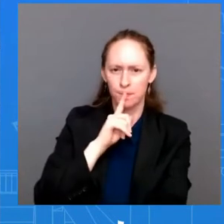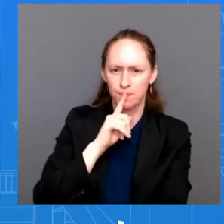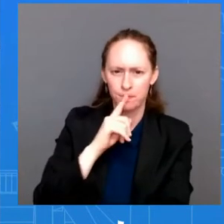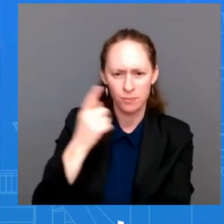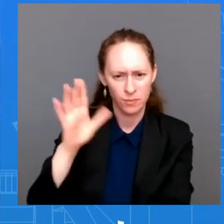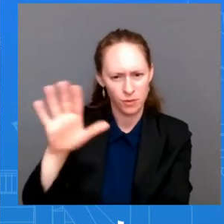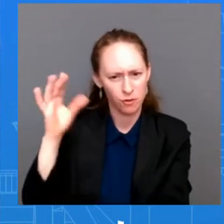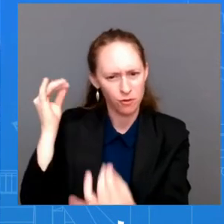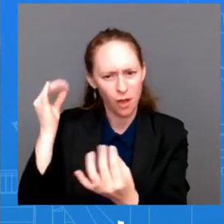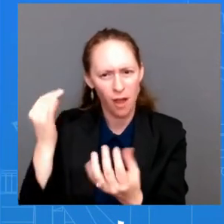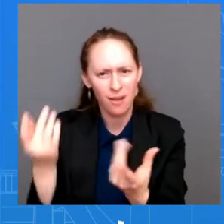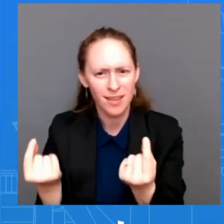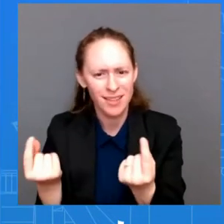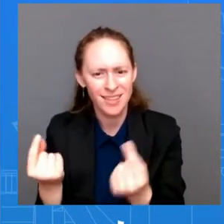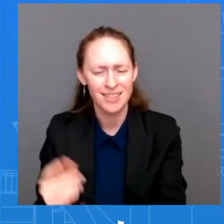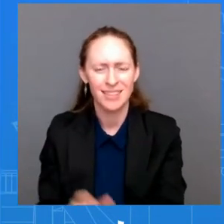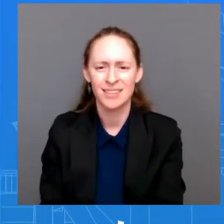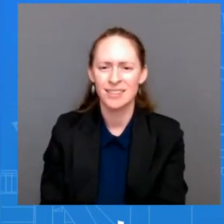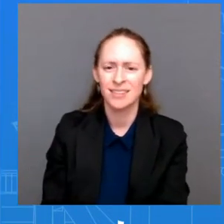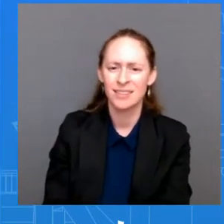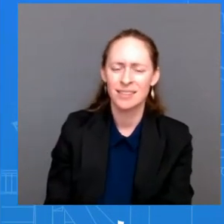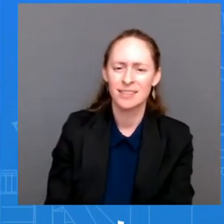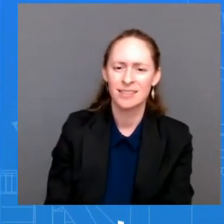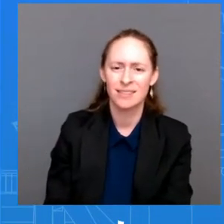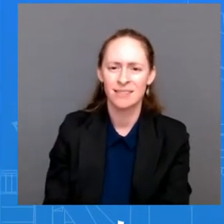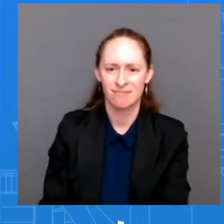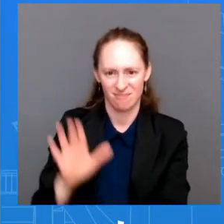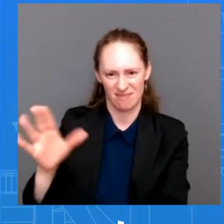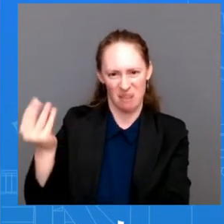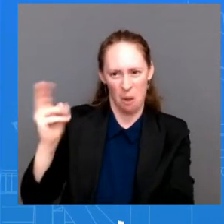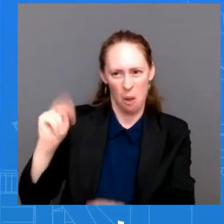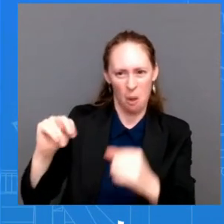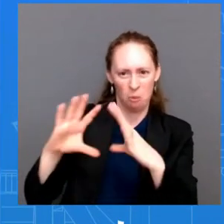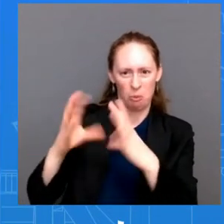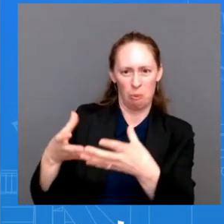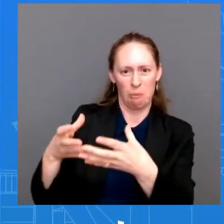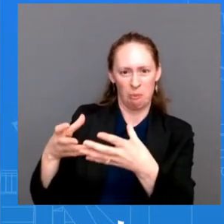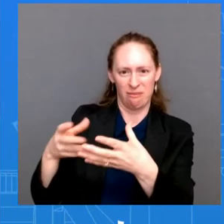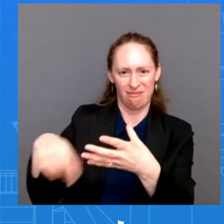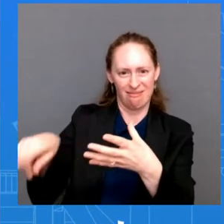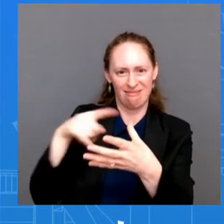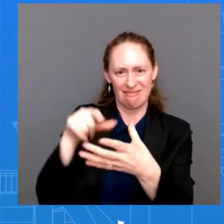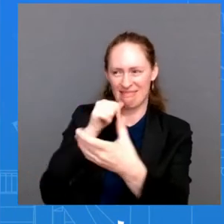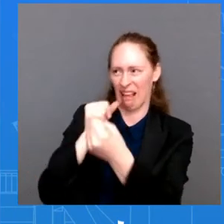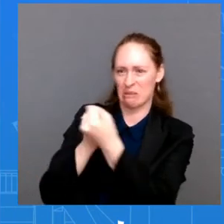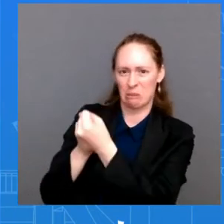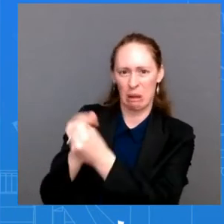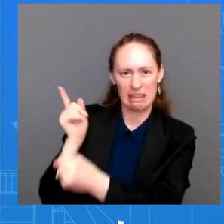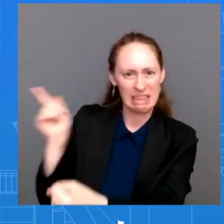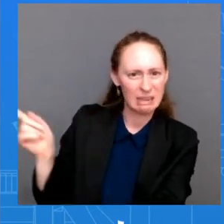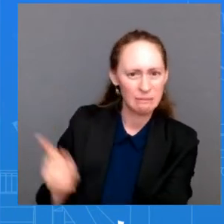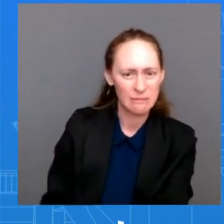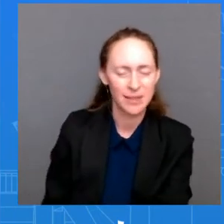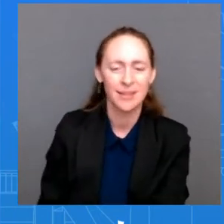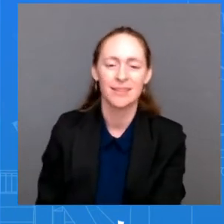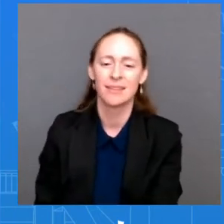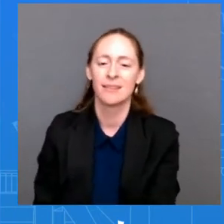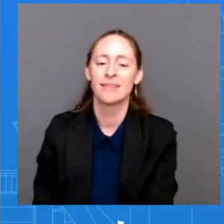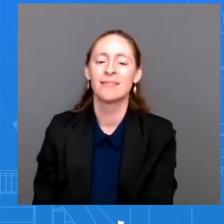on that front? I mean, you know, I saw those interviews. I wouldn't say he was undermined. From what it looked like to me,